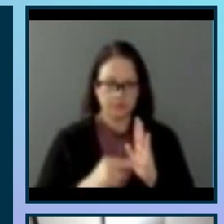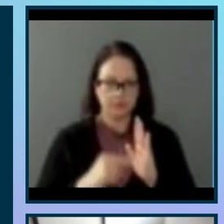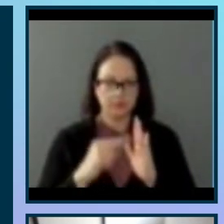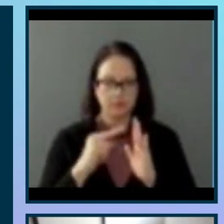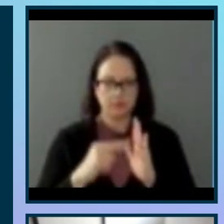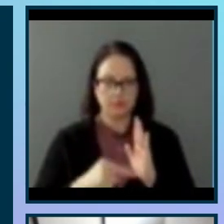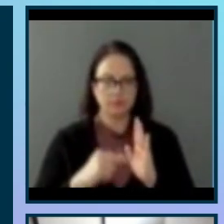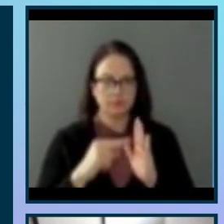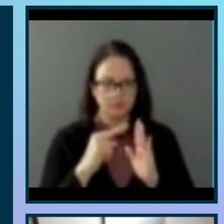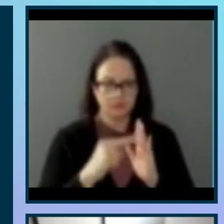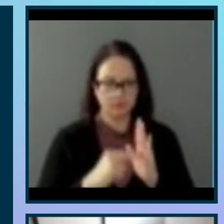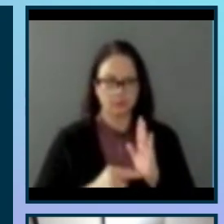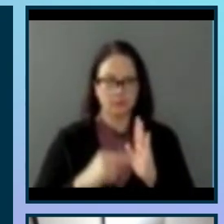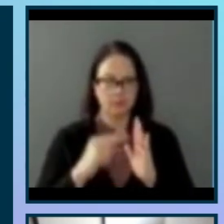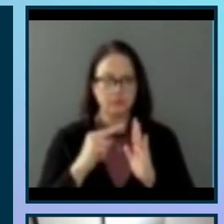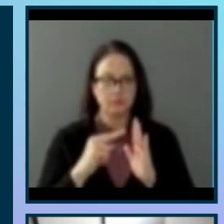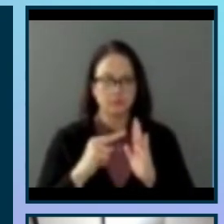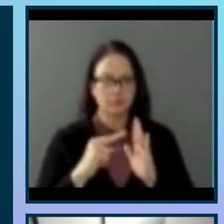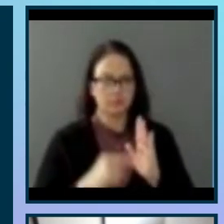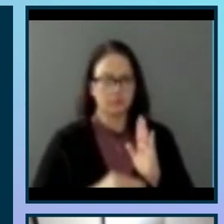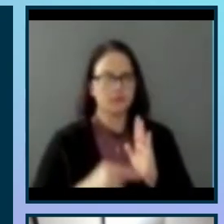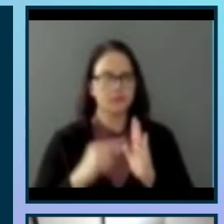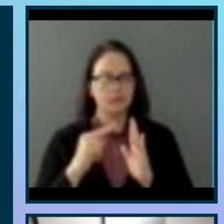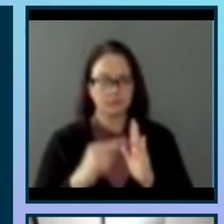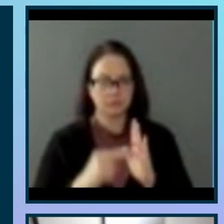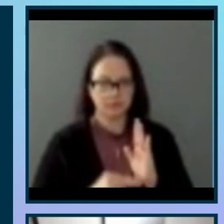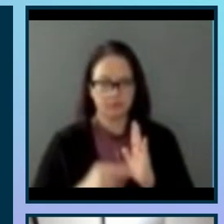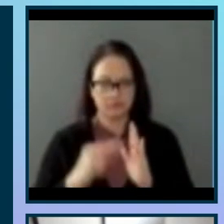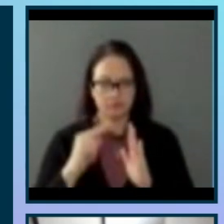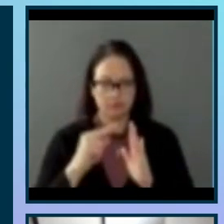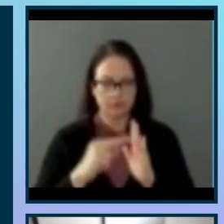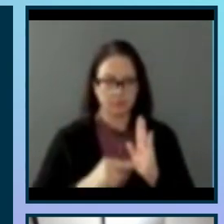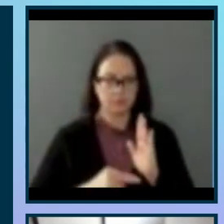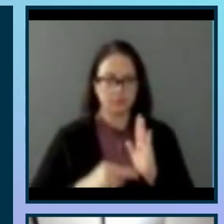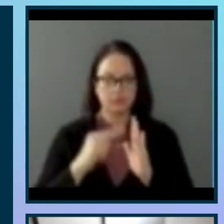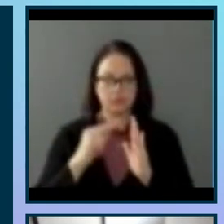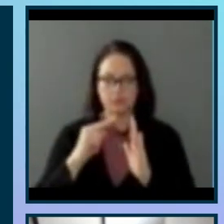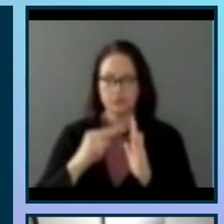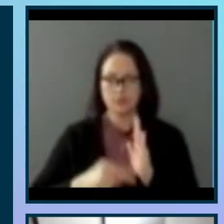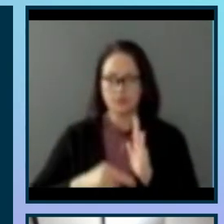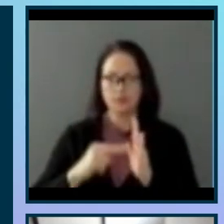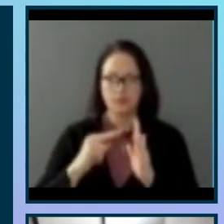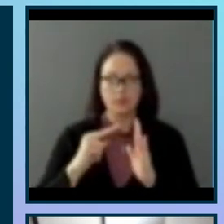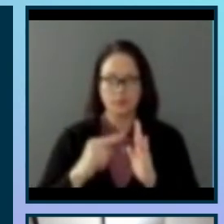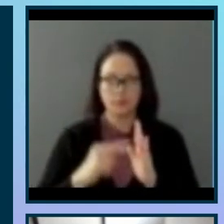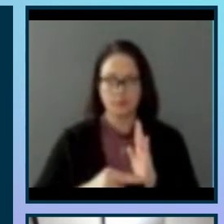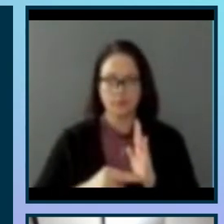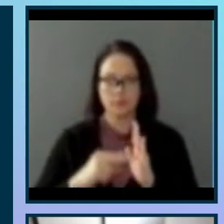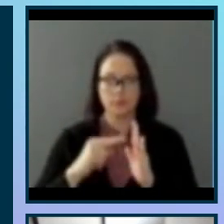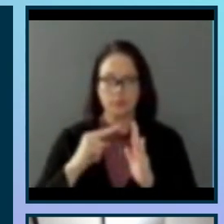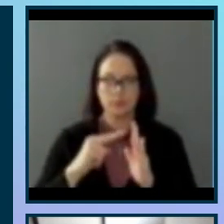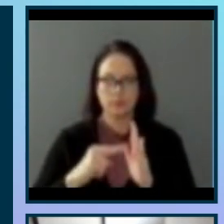is capable of recording uncompressed audio to a micro SD card at rates from 8,000